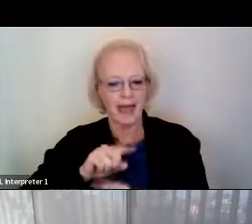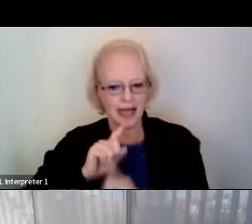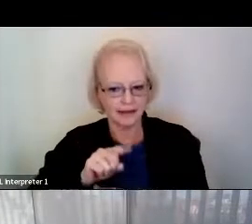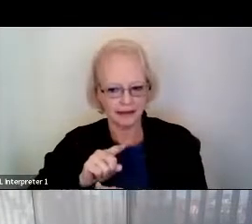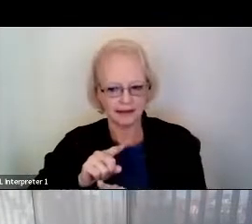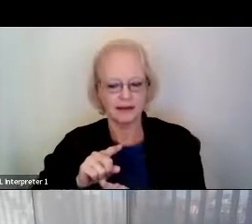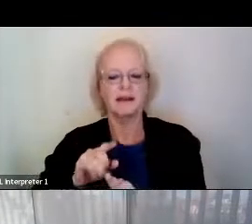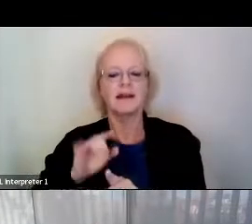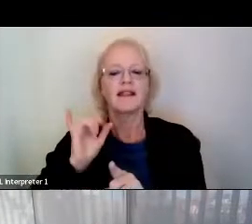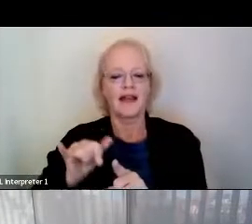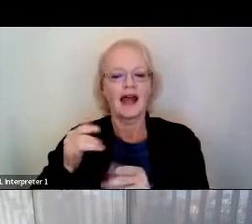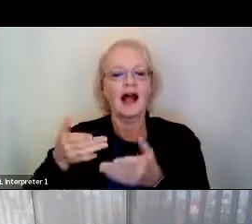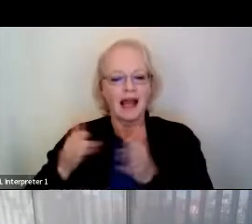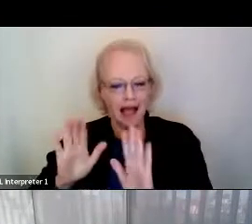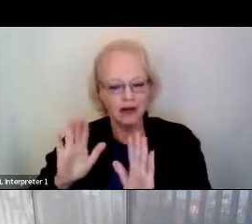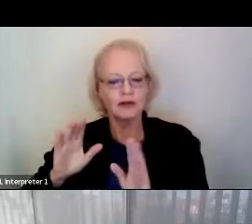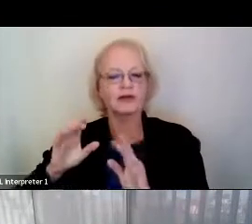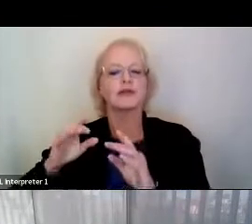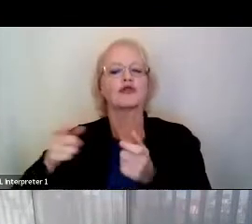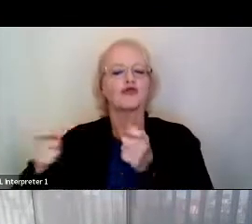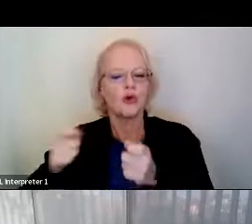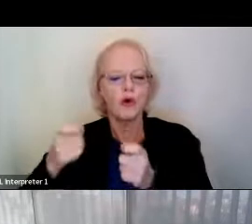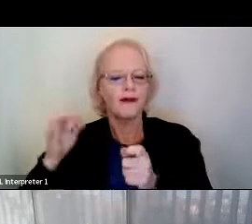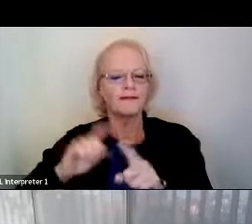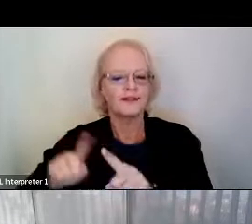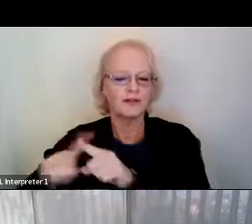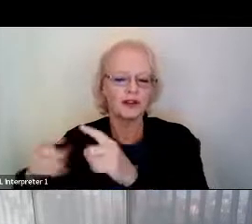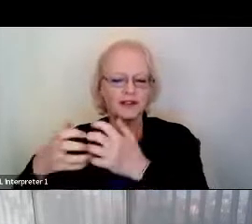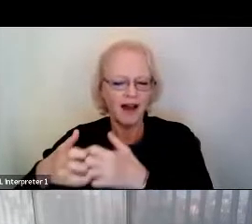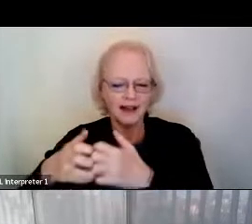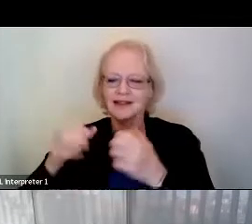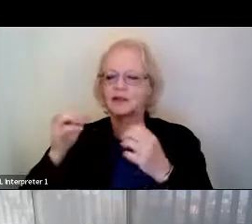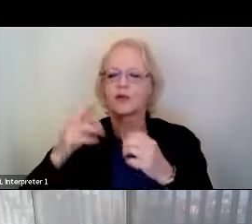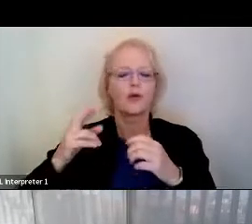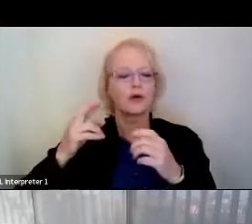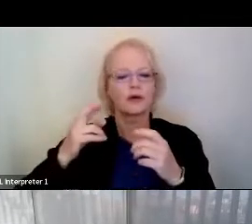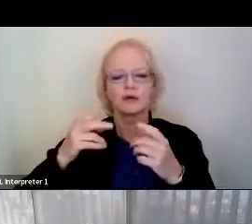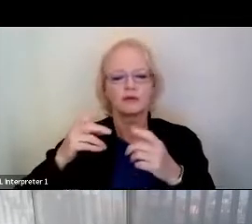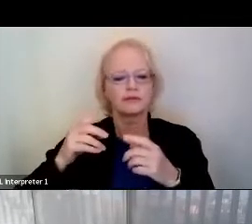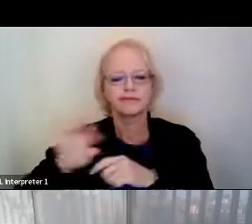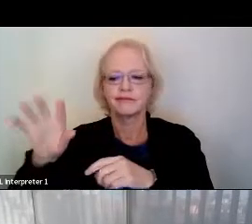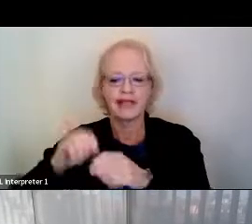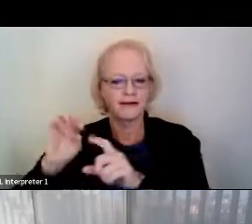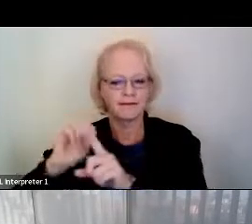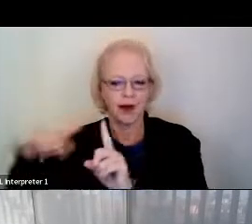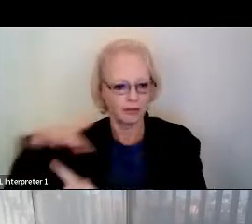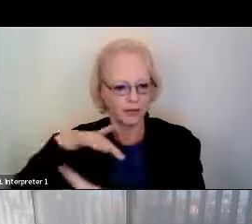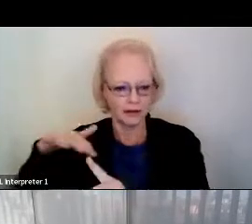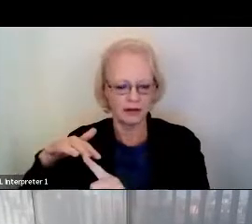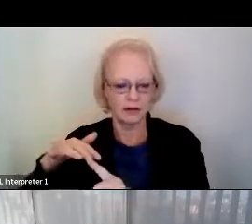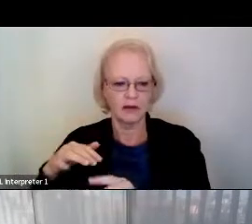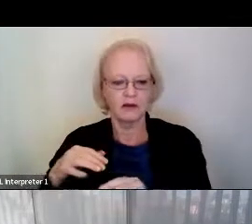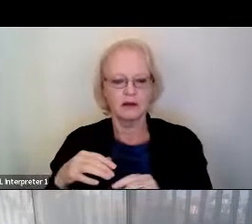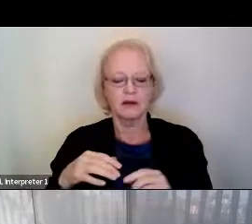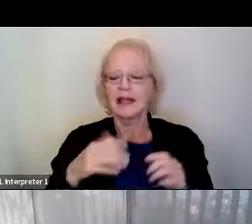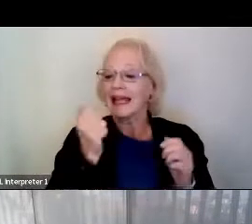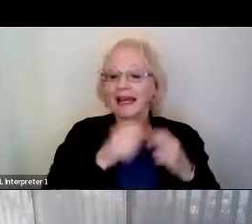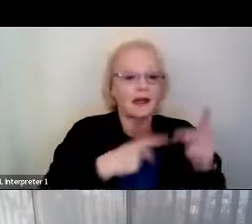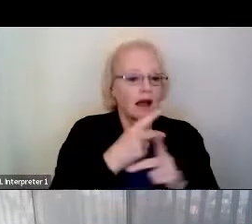various devices or the environment. And so it can be any sort of output and be, but the large